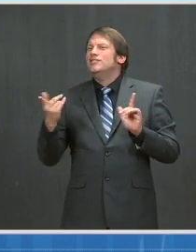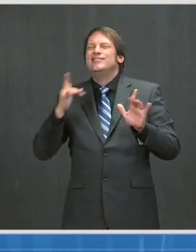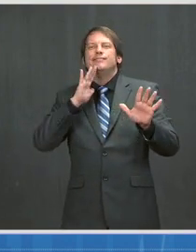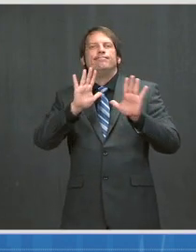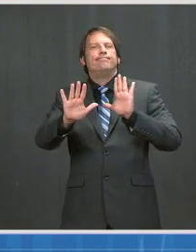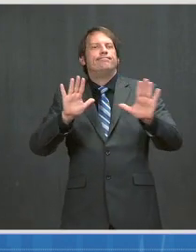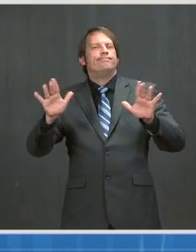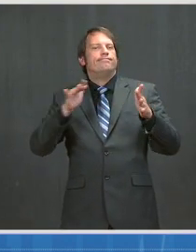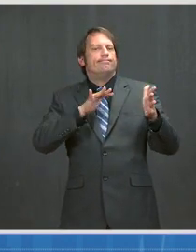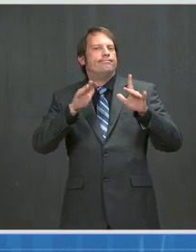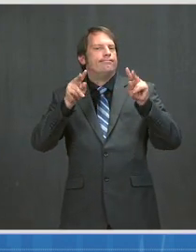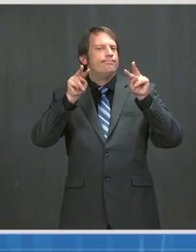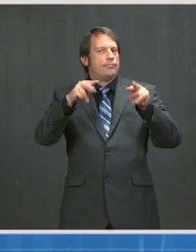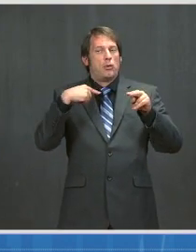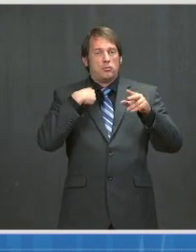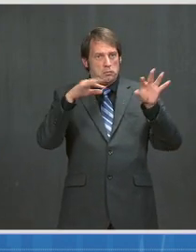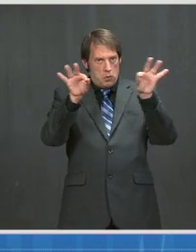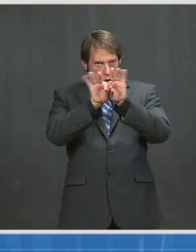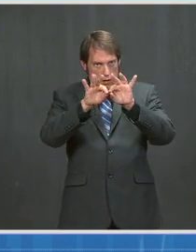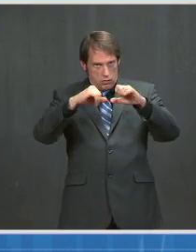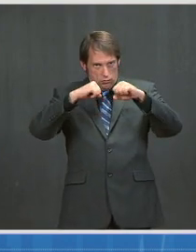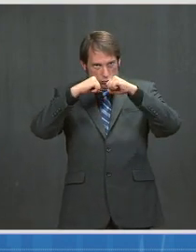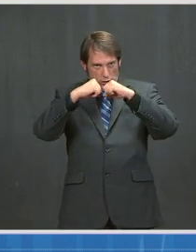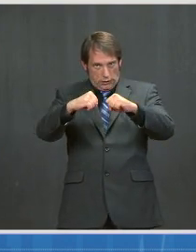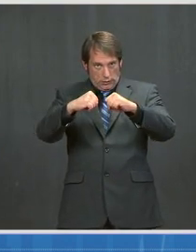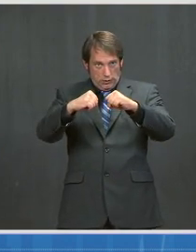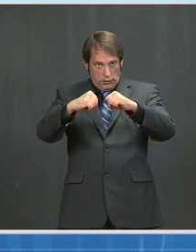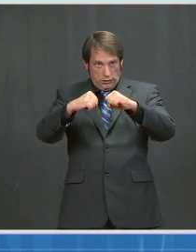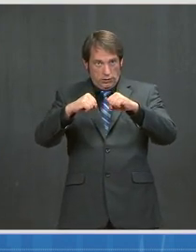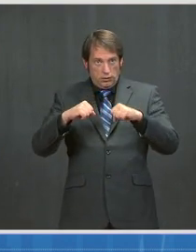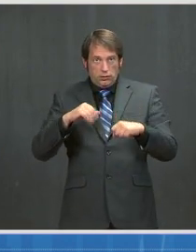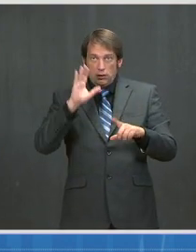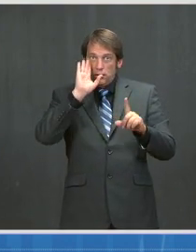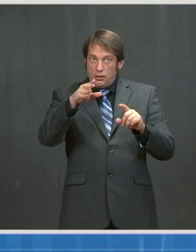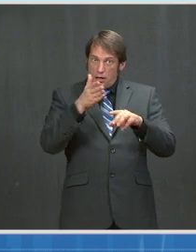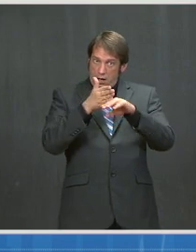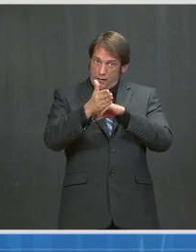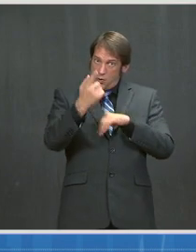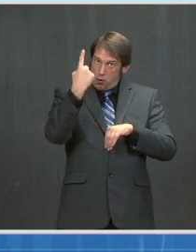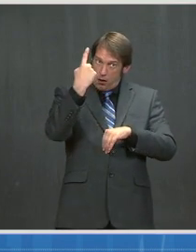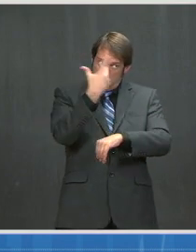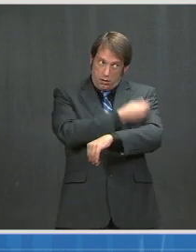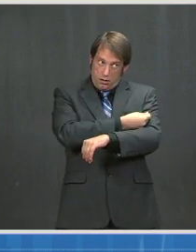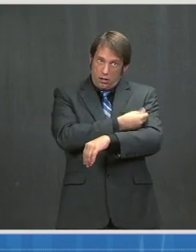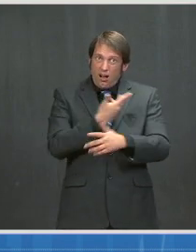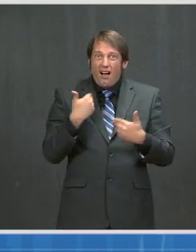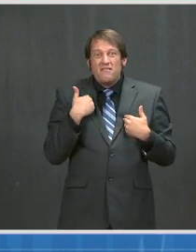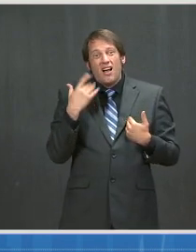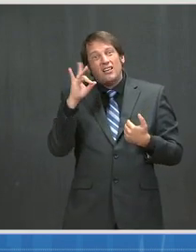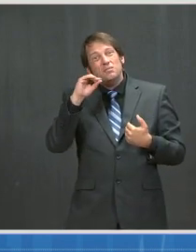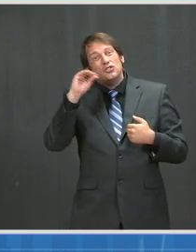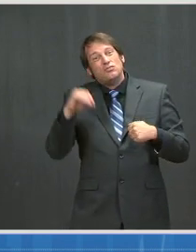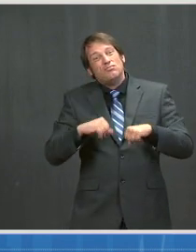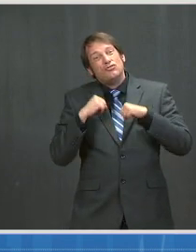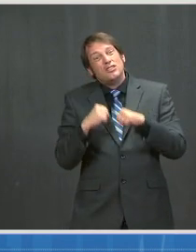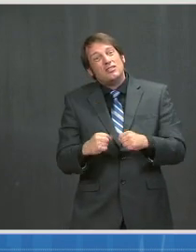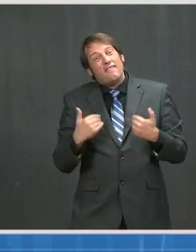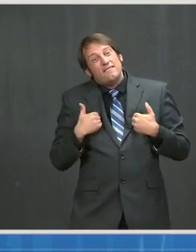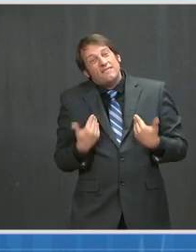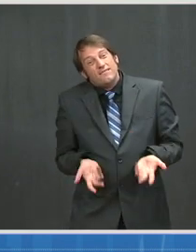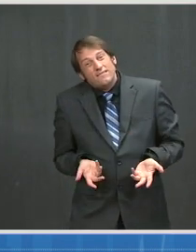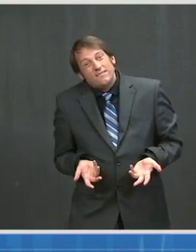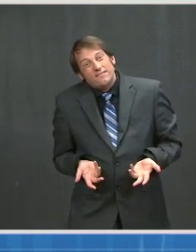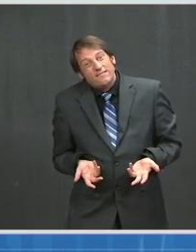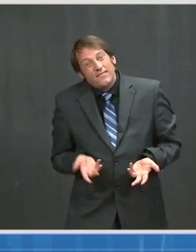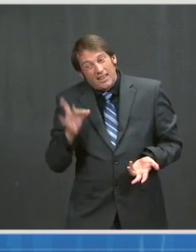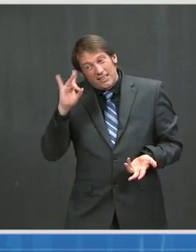at the level of protection after one dose, you can say it's 80 percent. But it is somewhat of a tenuous 80 percent, because the level